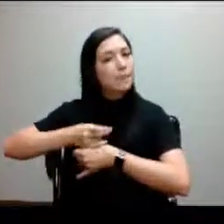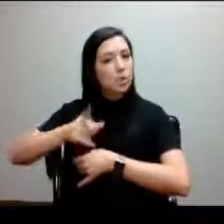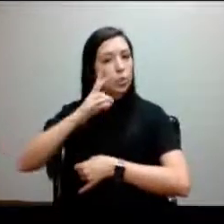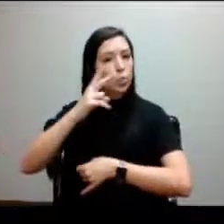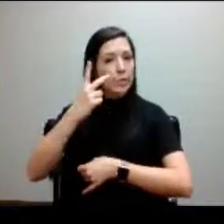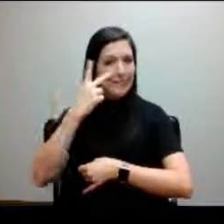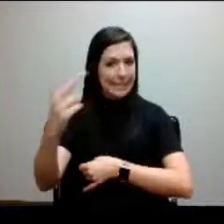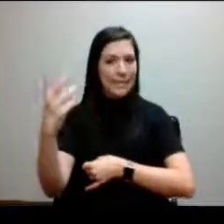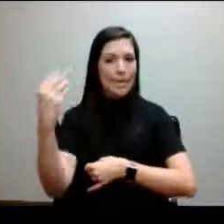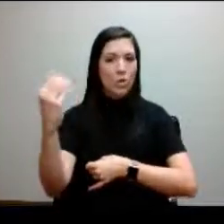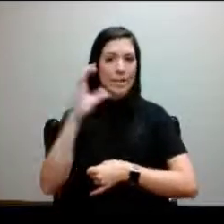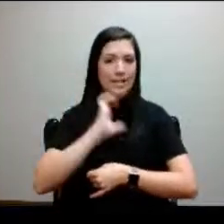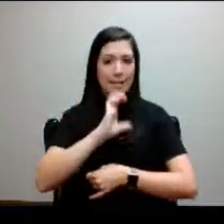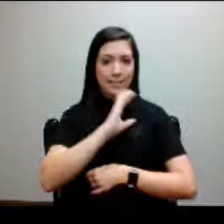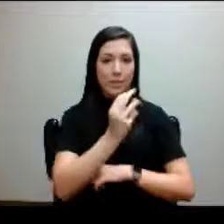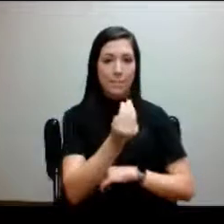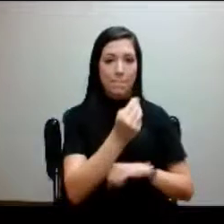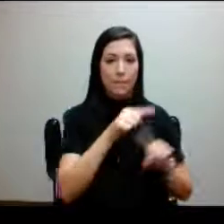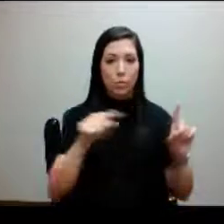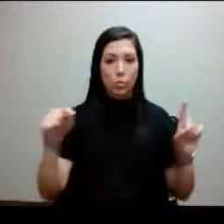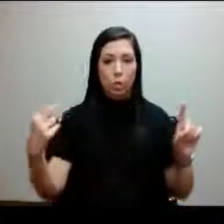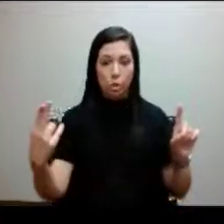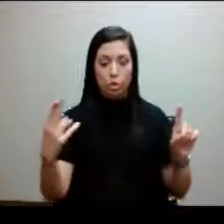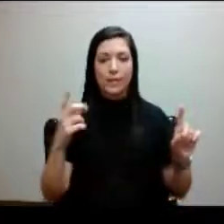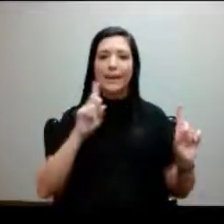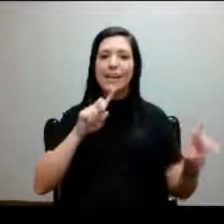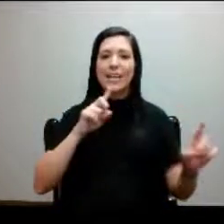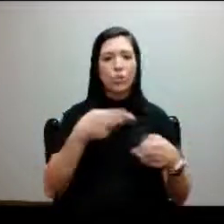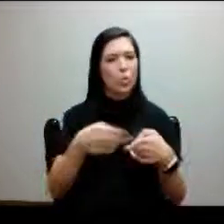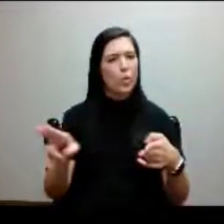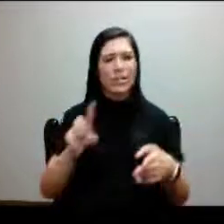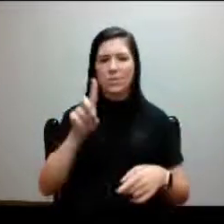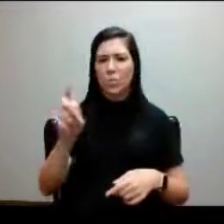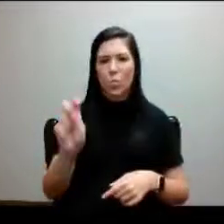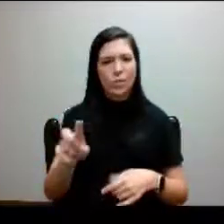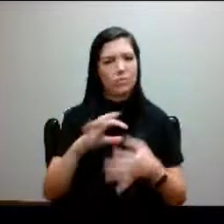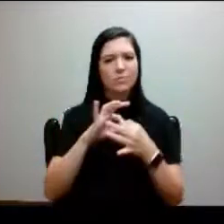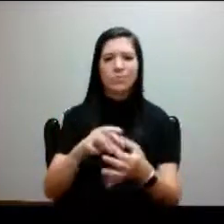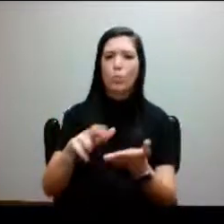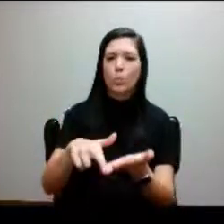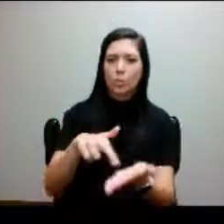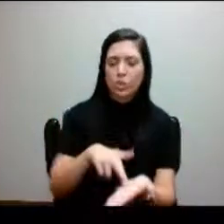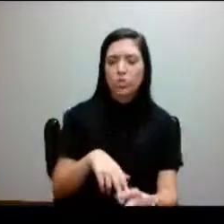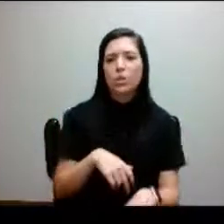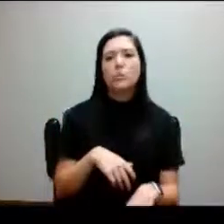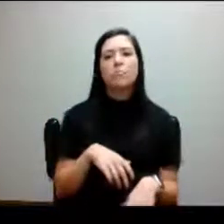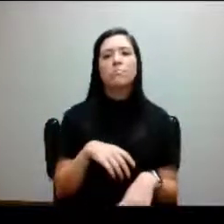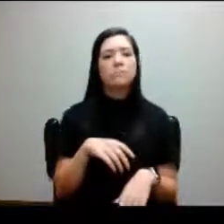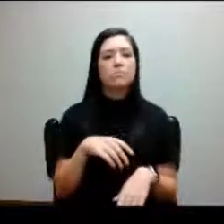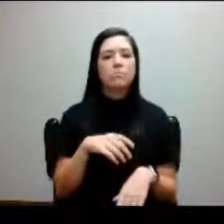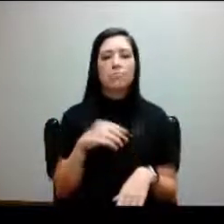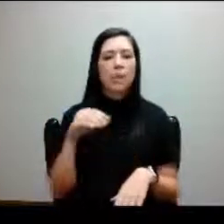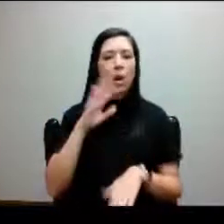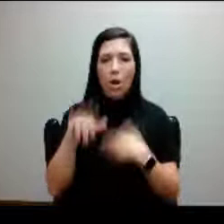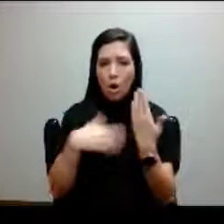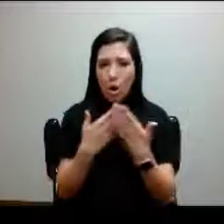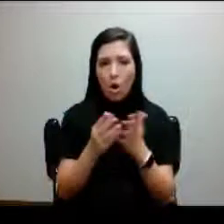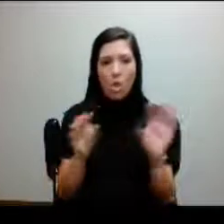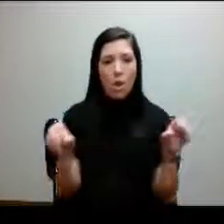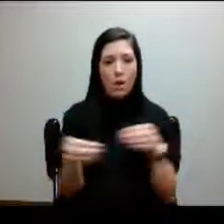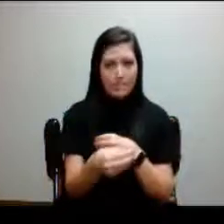cafe Monday through Thursday to answer questions regarding registration and all offices are